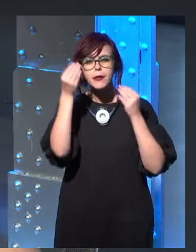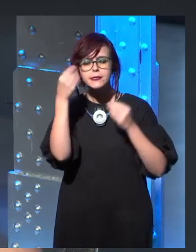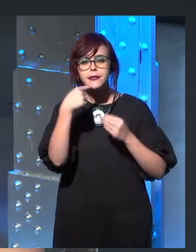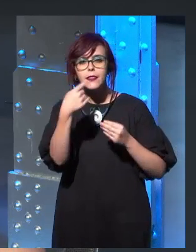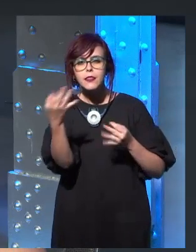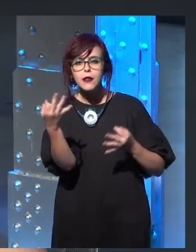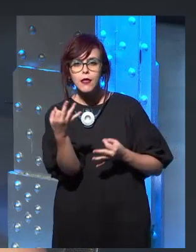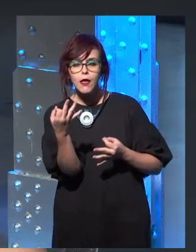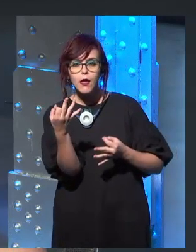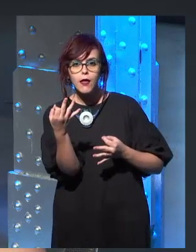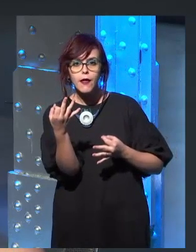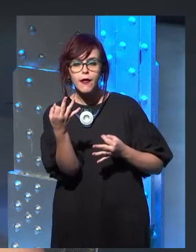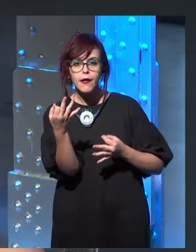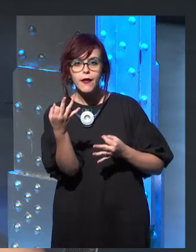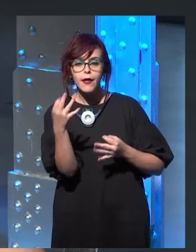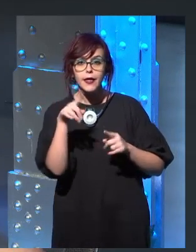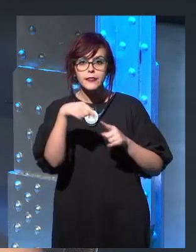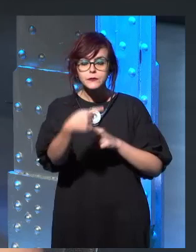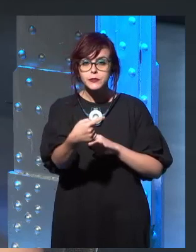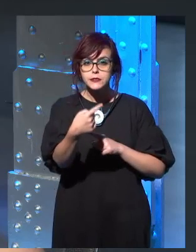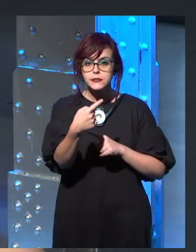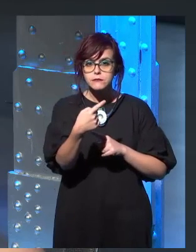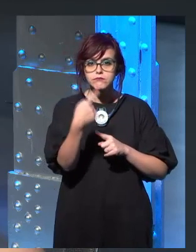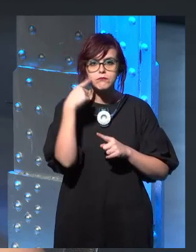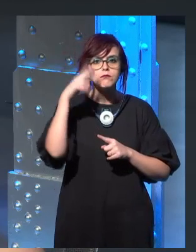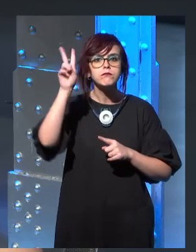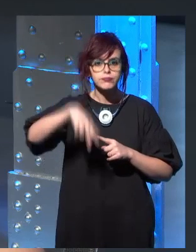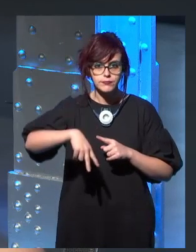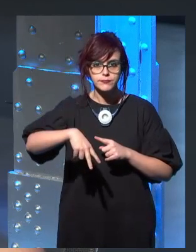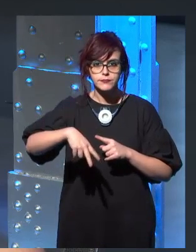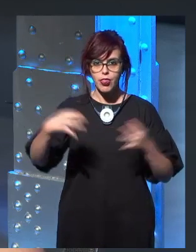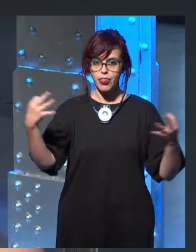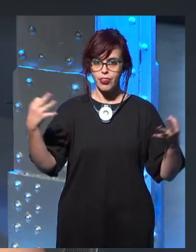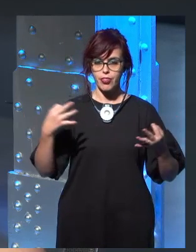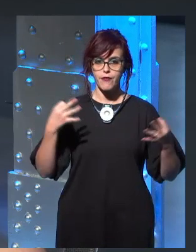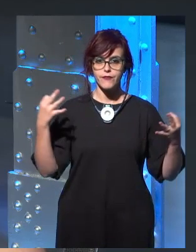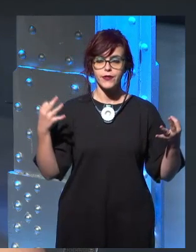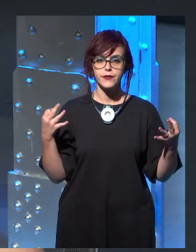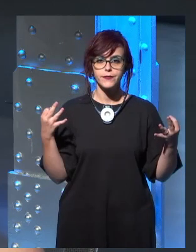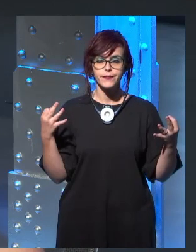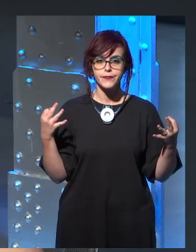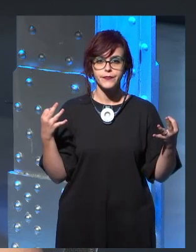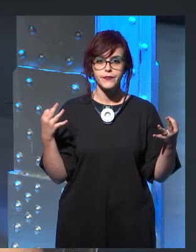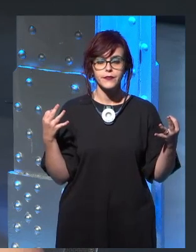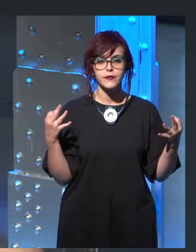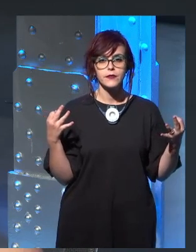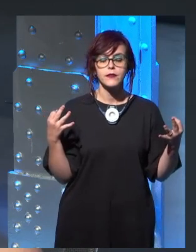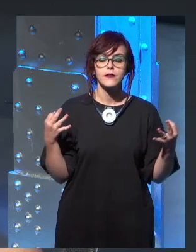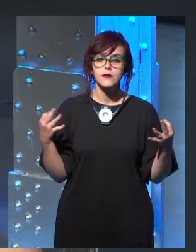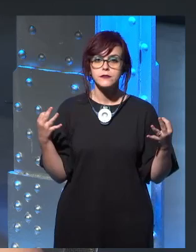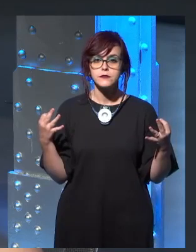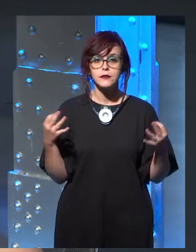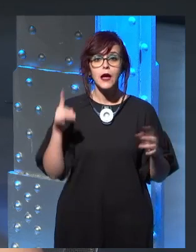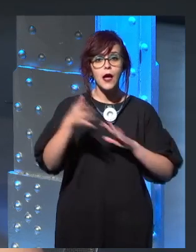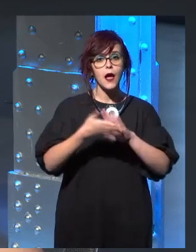work for you? And we had, for example, written a account of, um, Numeria's